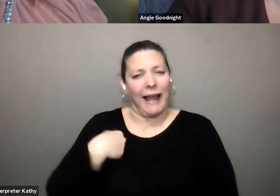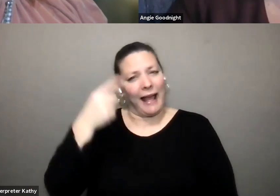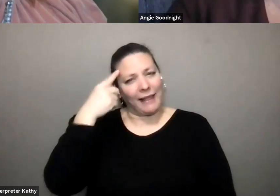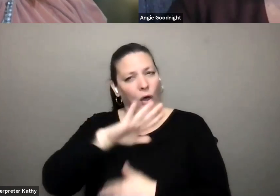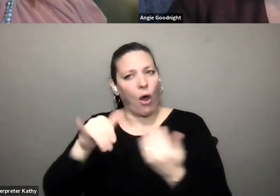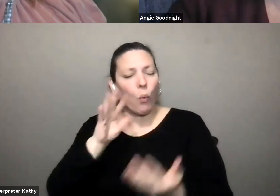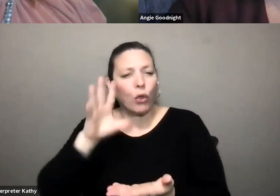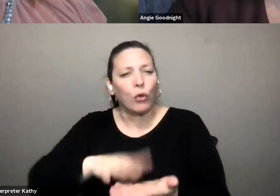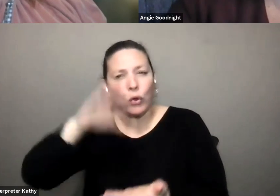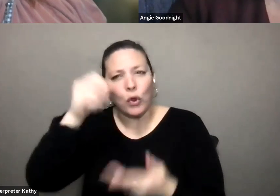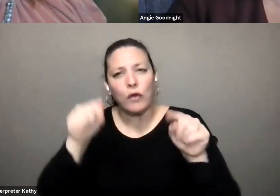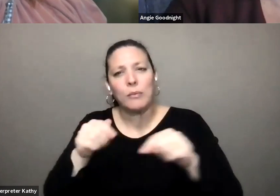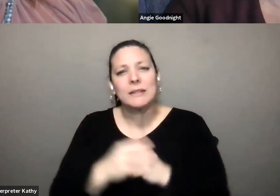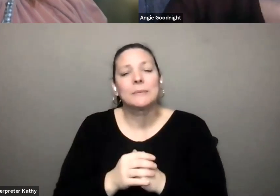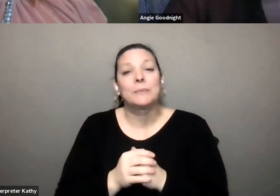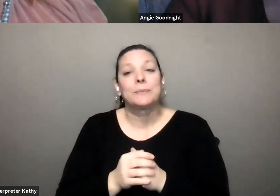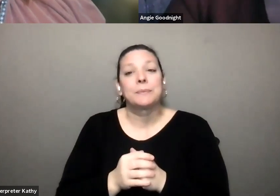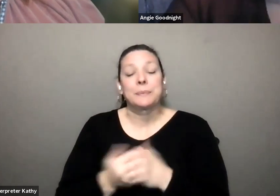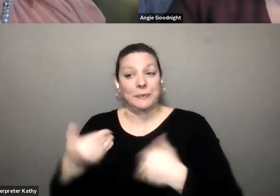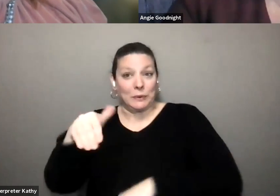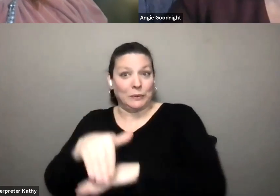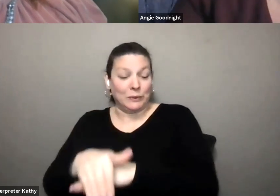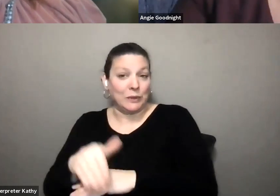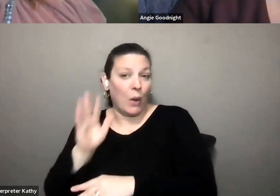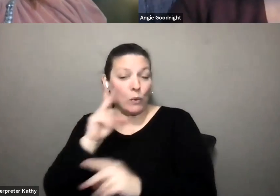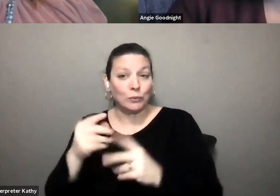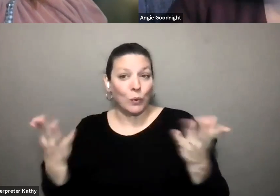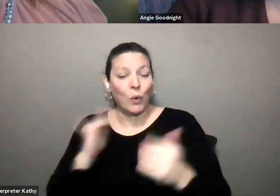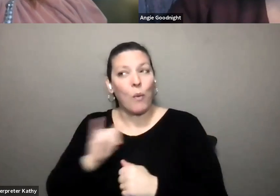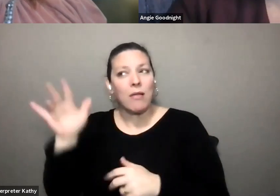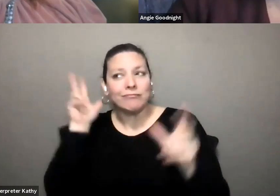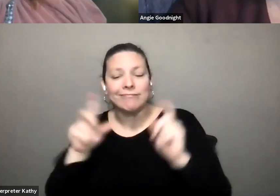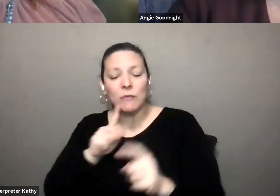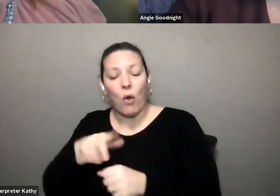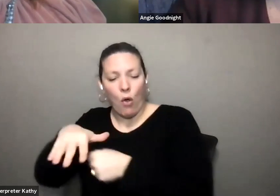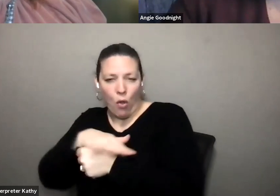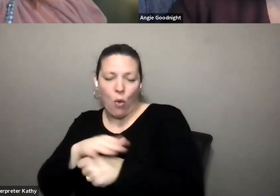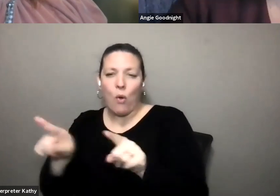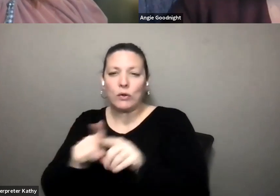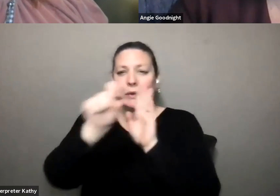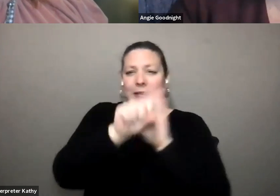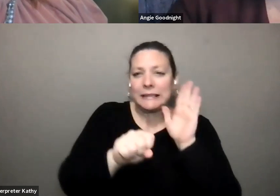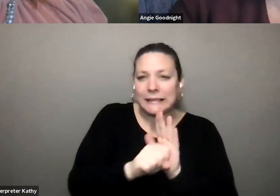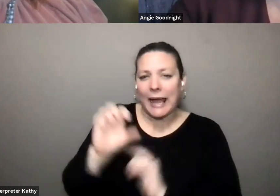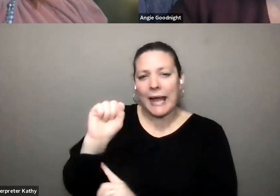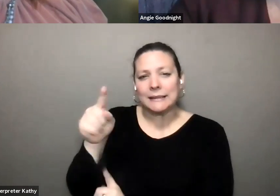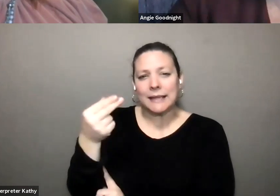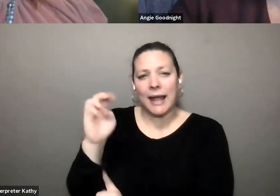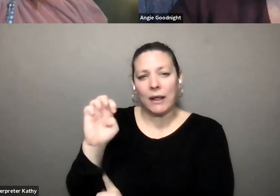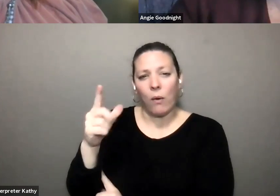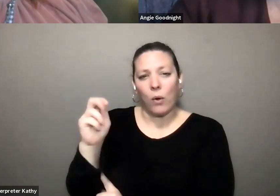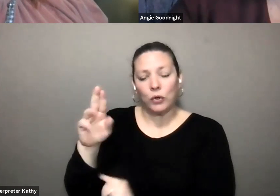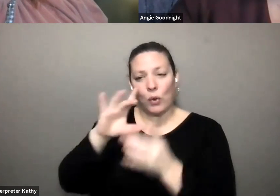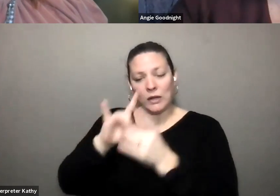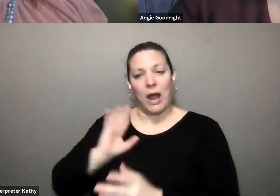um we are going to listen to local and state um stakeholders about our budget